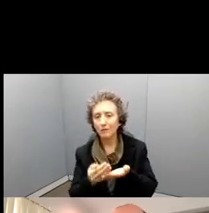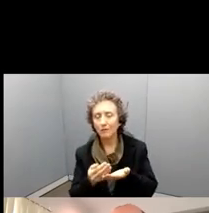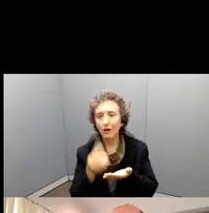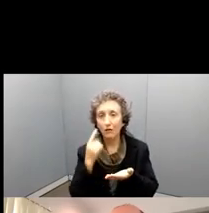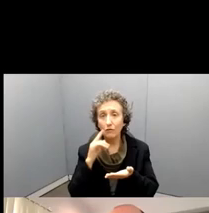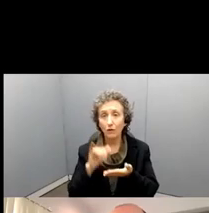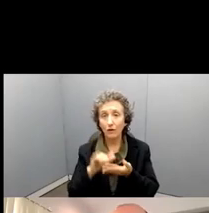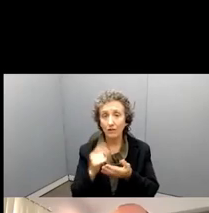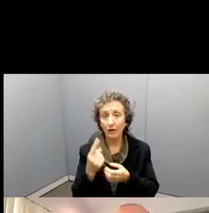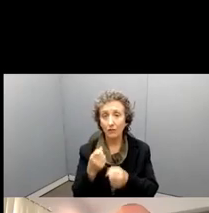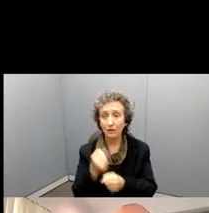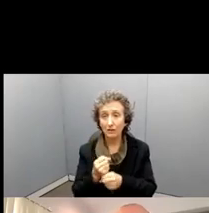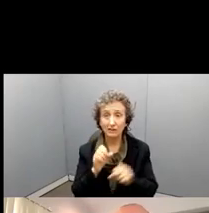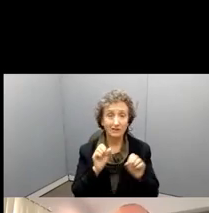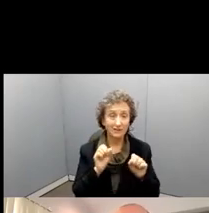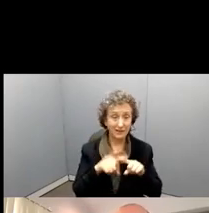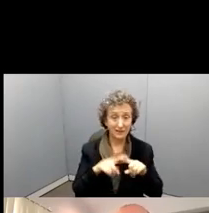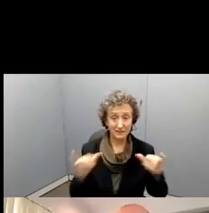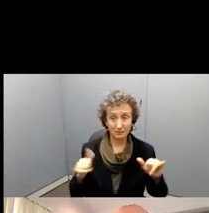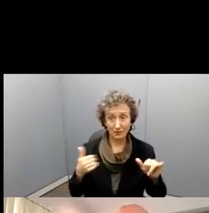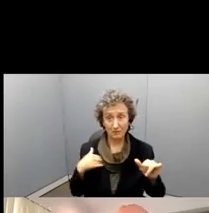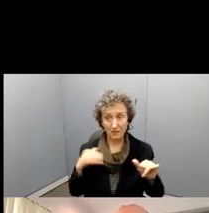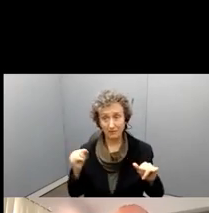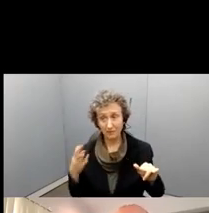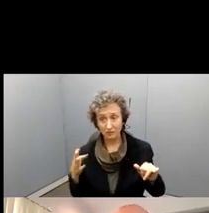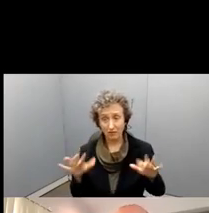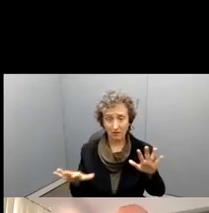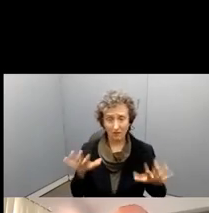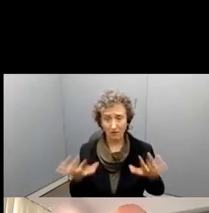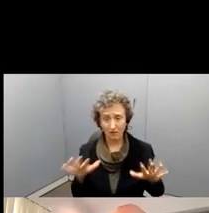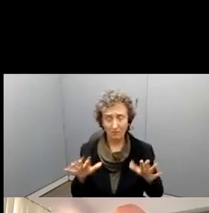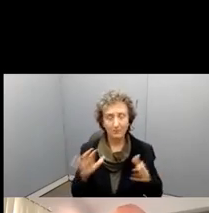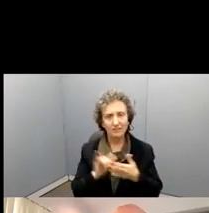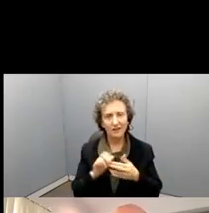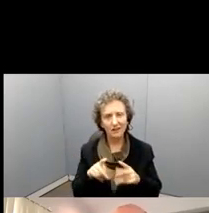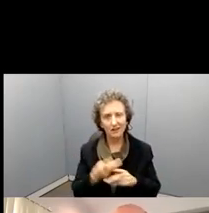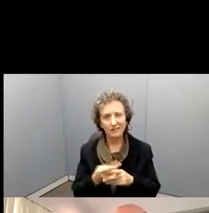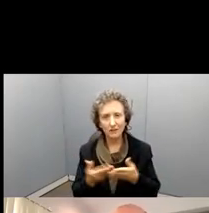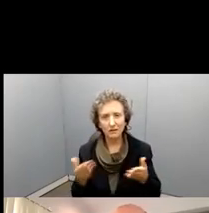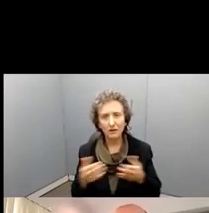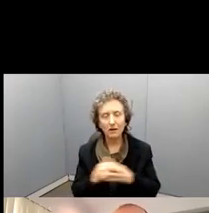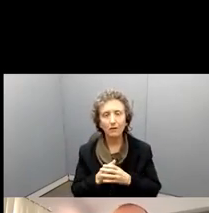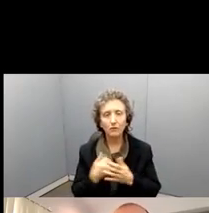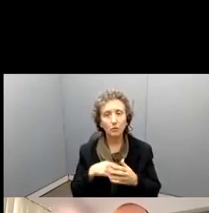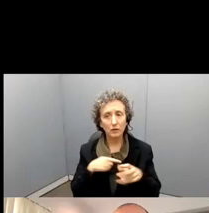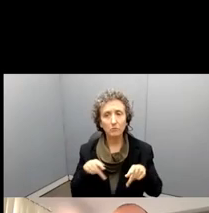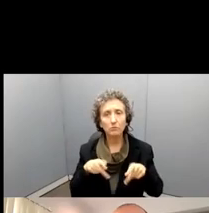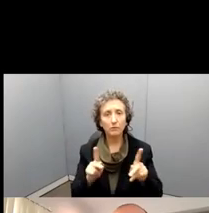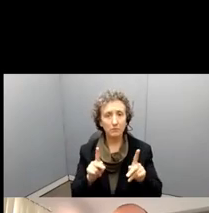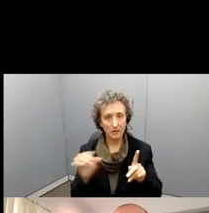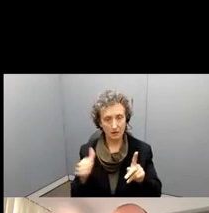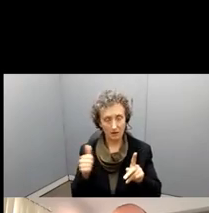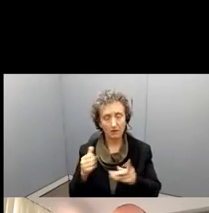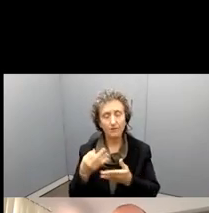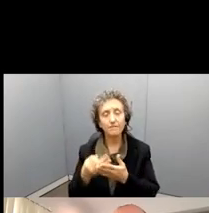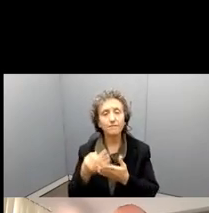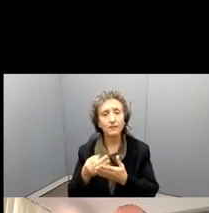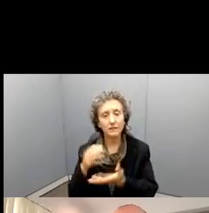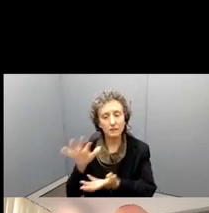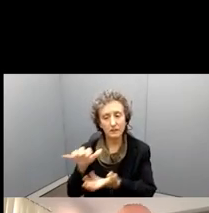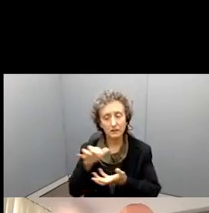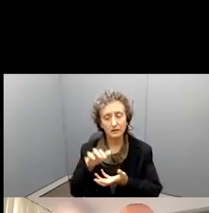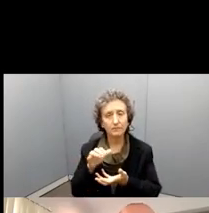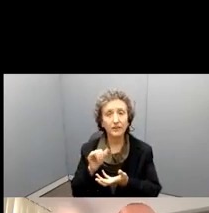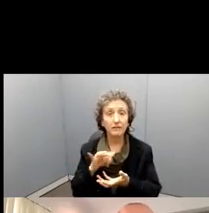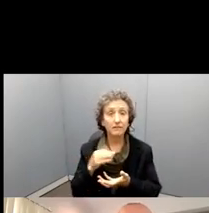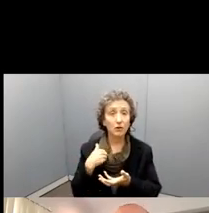can I hold a job, those type of things. Um, we, we do allow some other funding, if you do have things like small